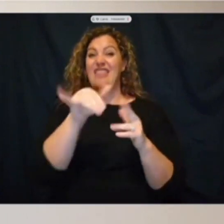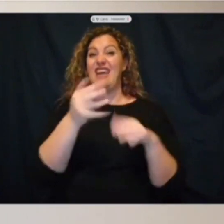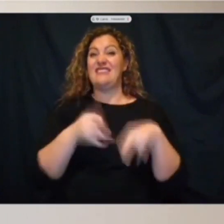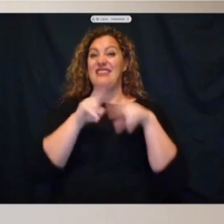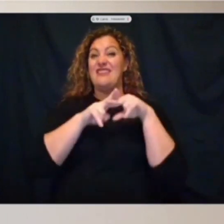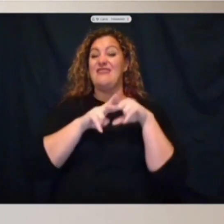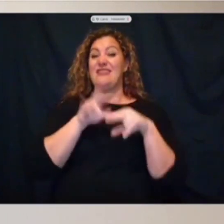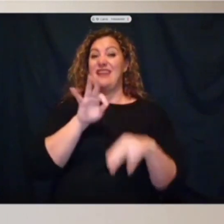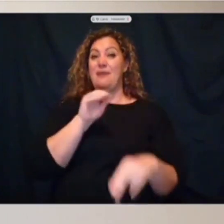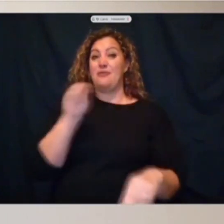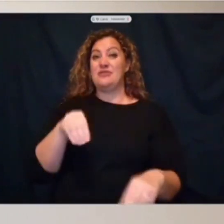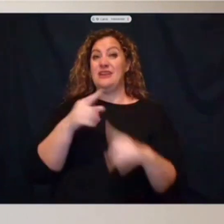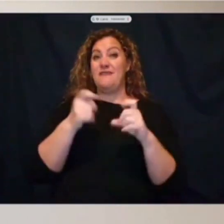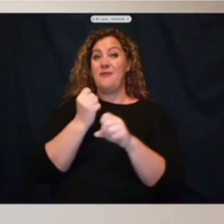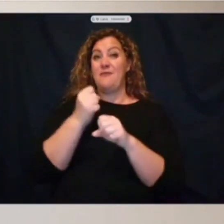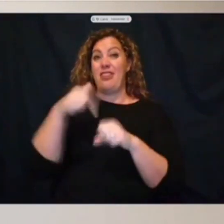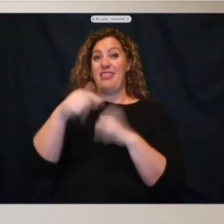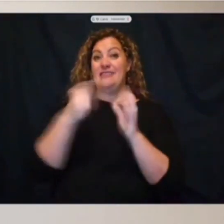year.